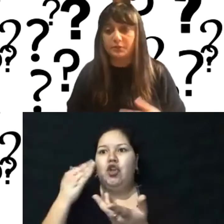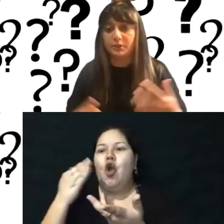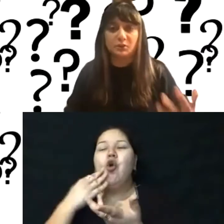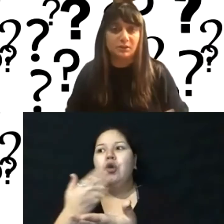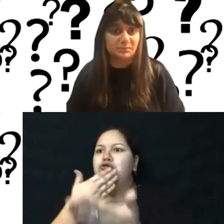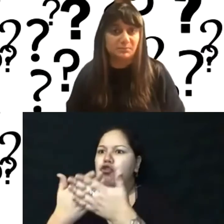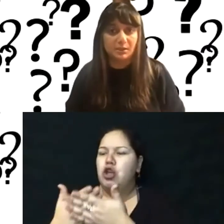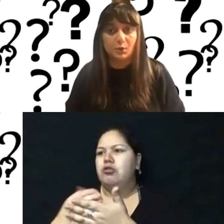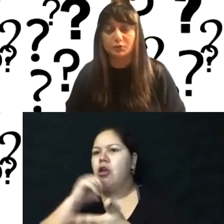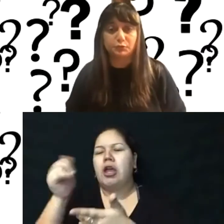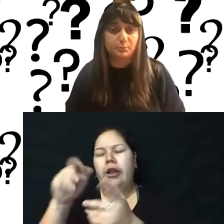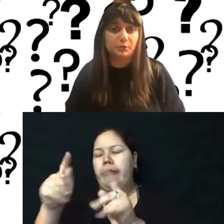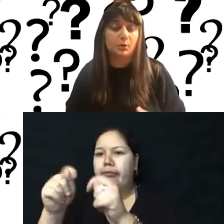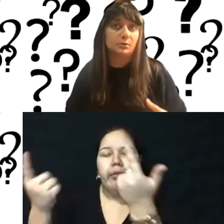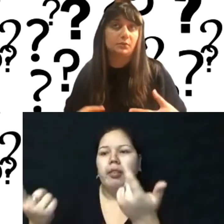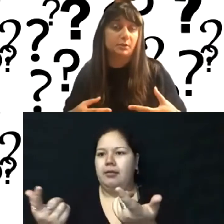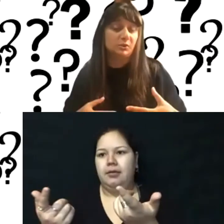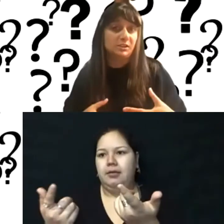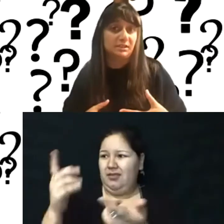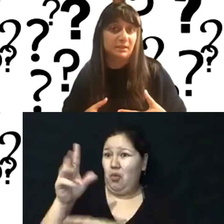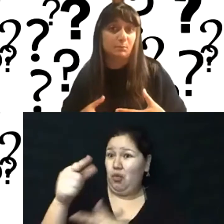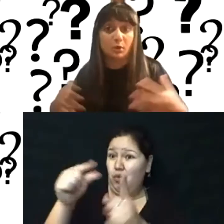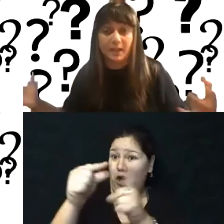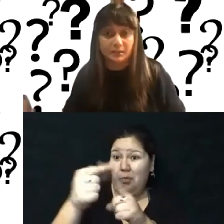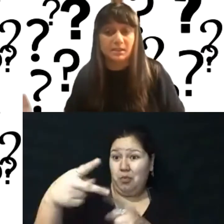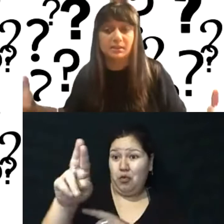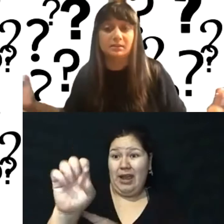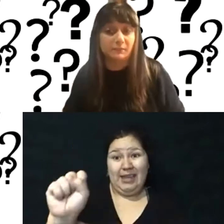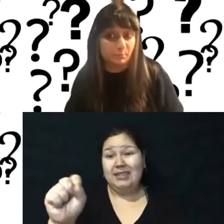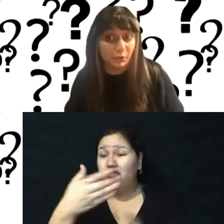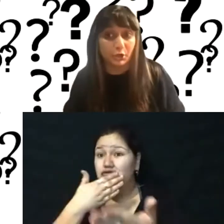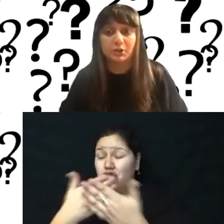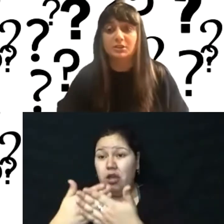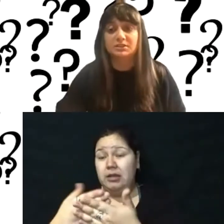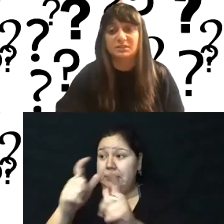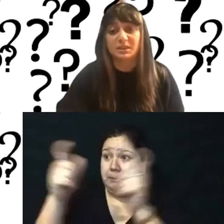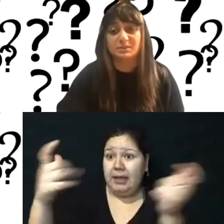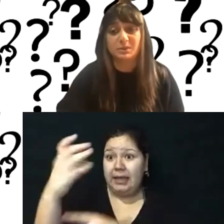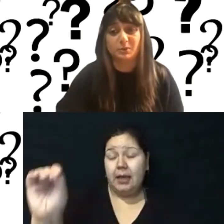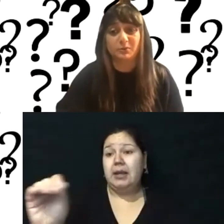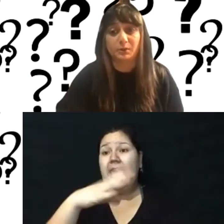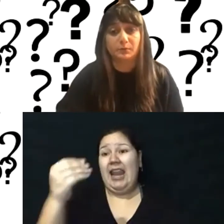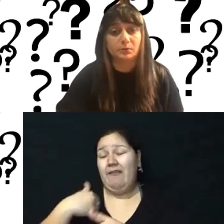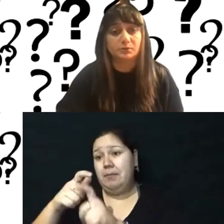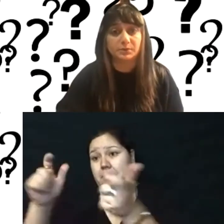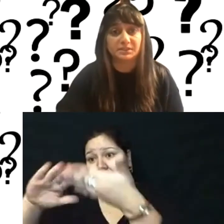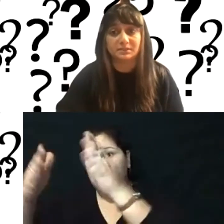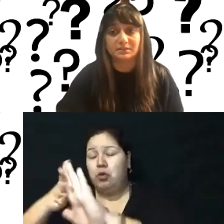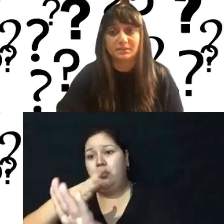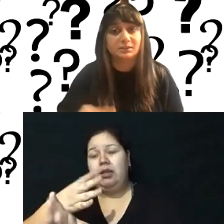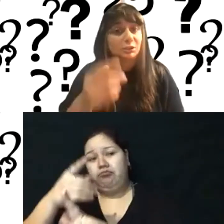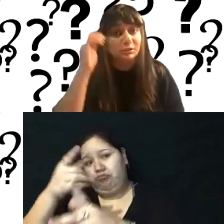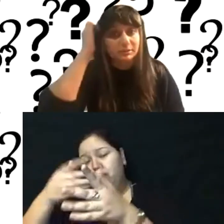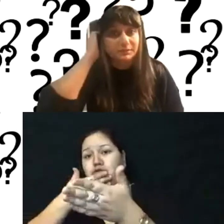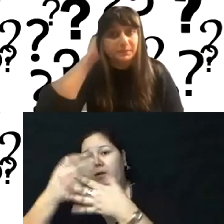reliable. The community is big. Drupal, the word, the community is even more validated and even bigger. So sometimes we prefer it for those reasons.